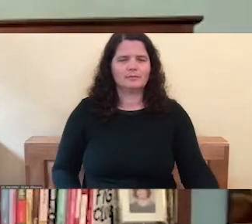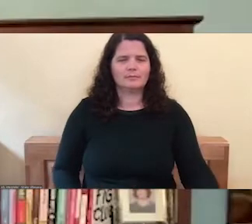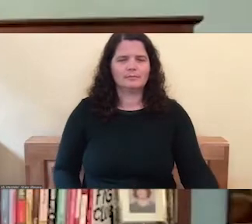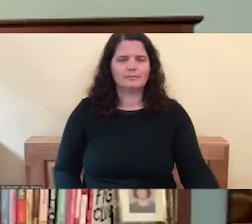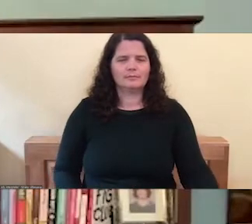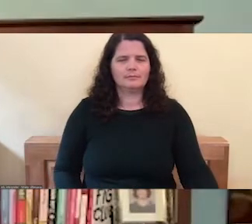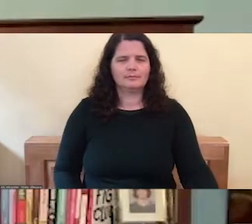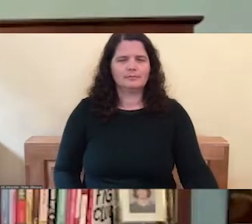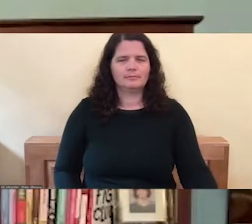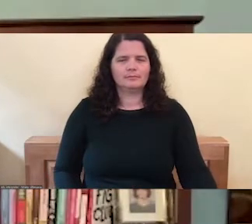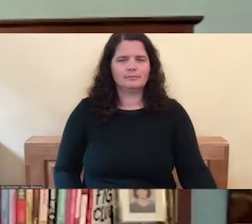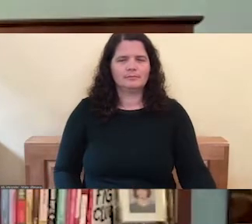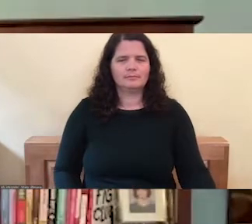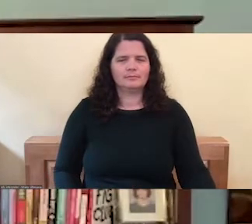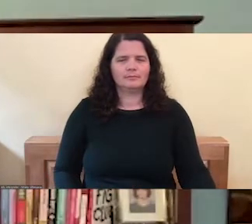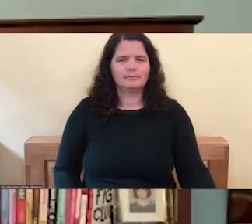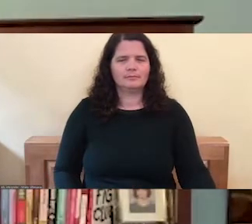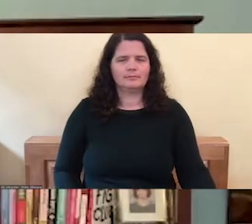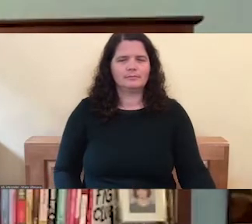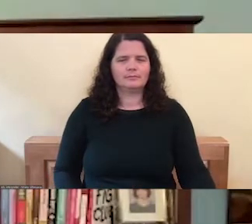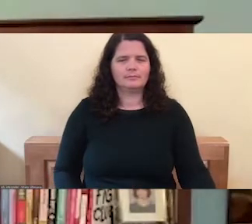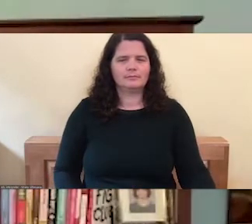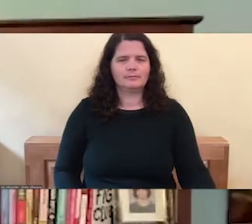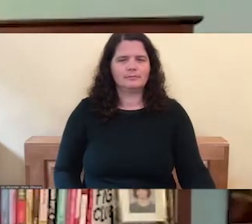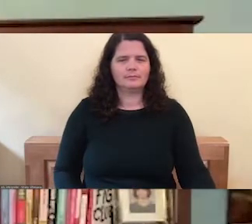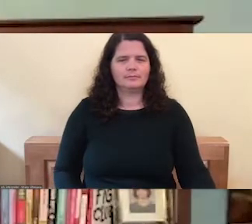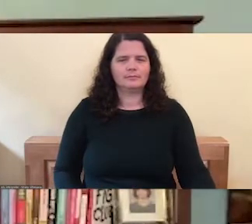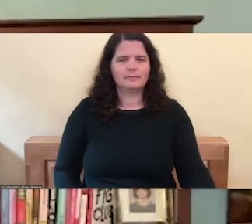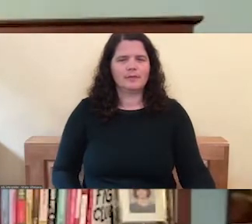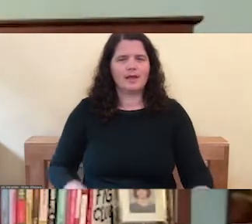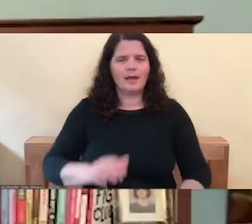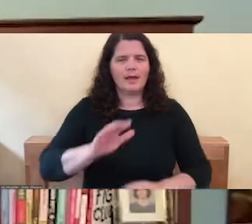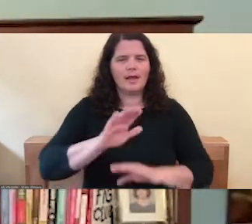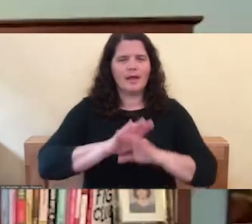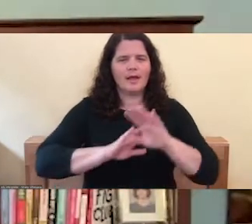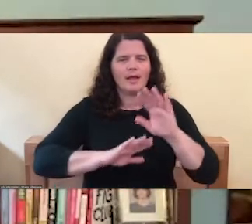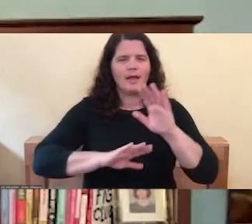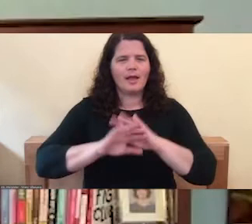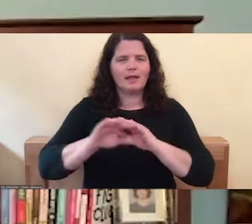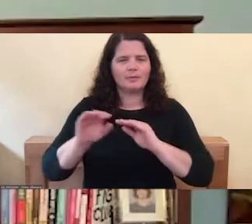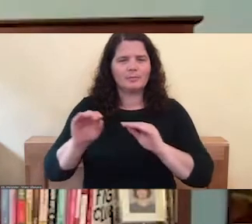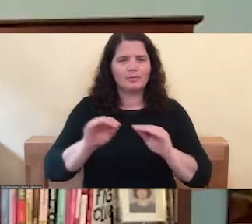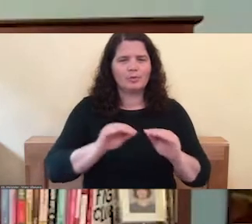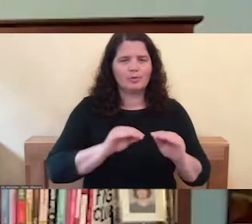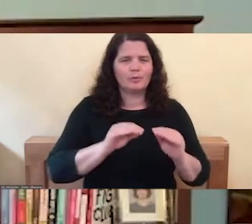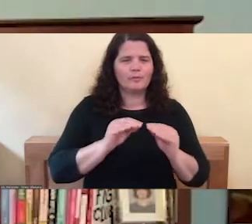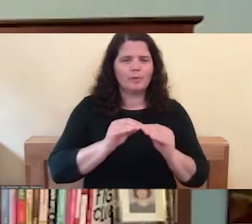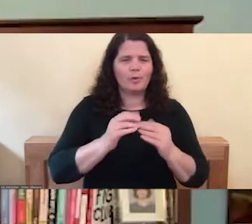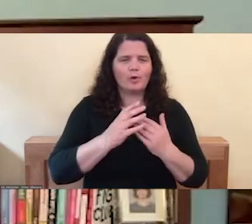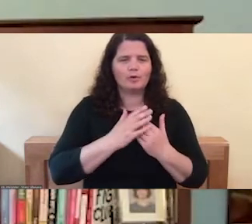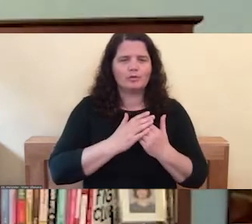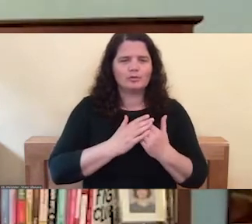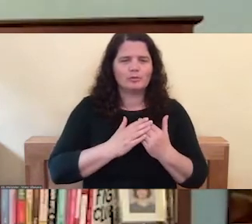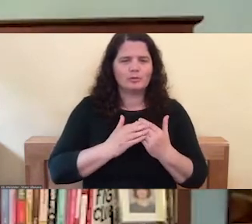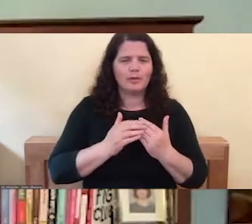And put your hands in a more soothing place, like maybe your hands over your heart, for instance,